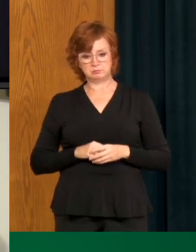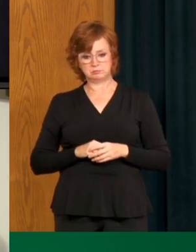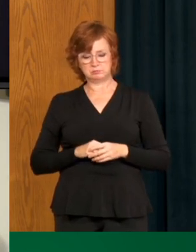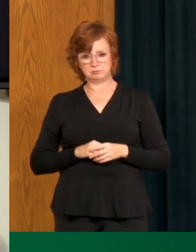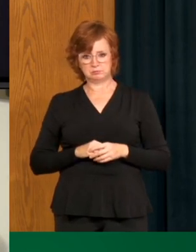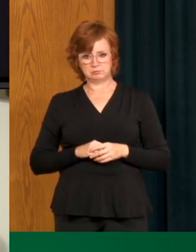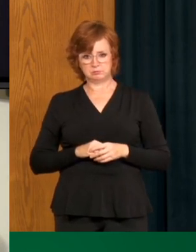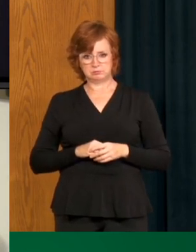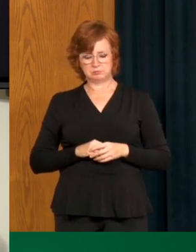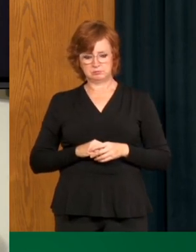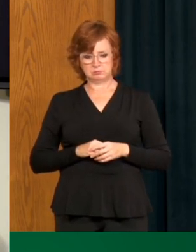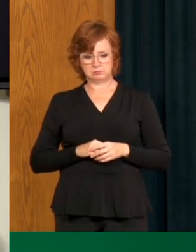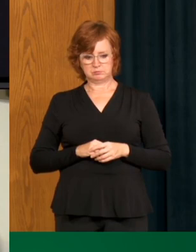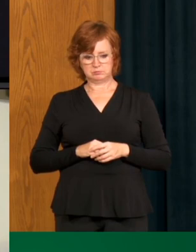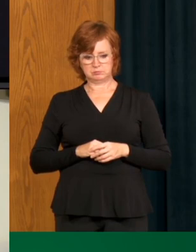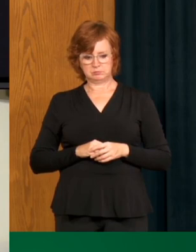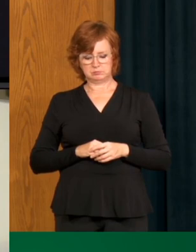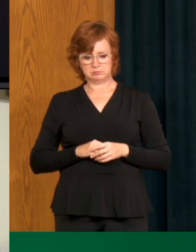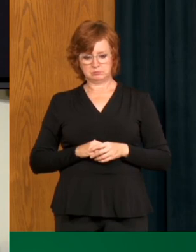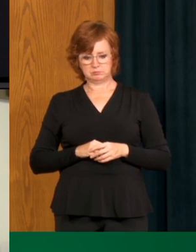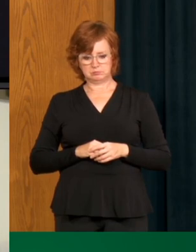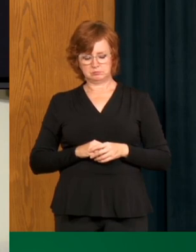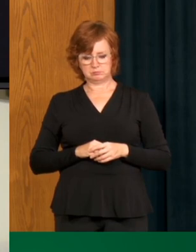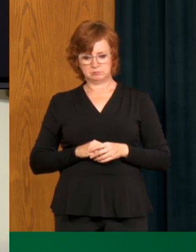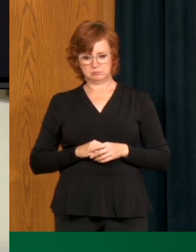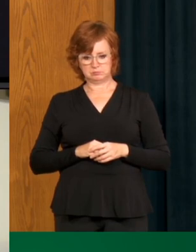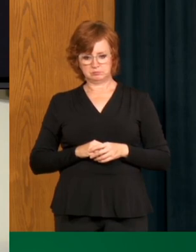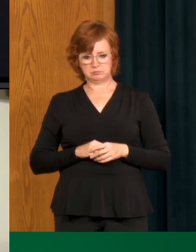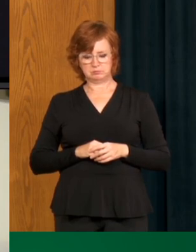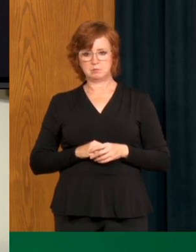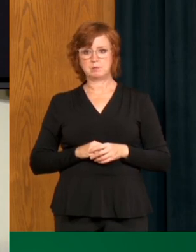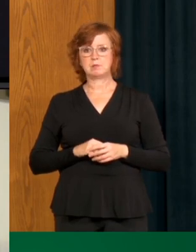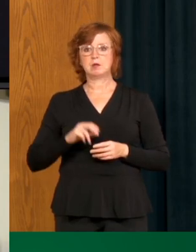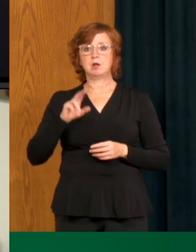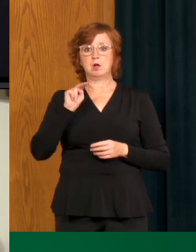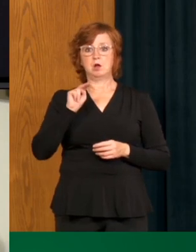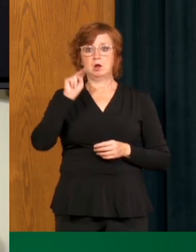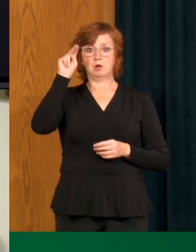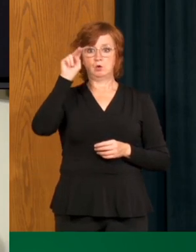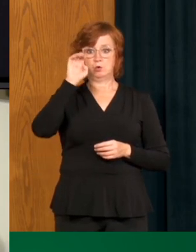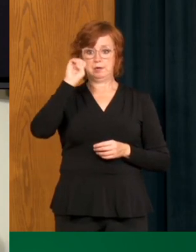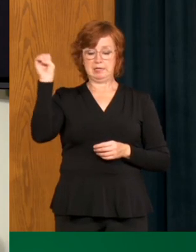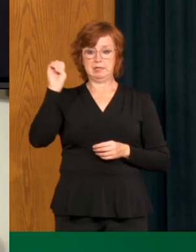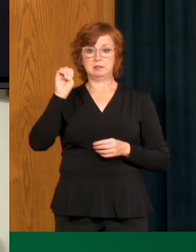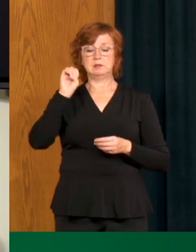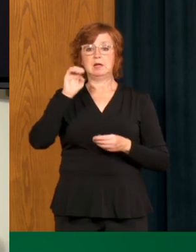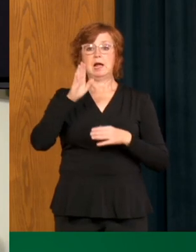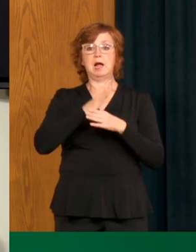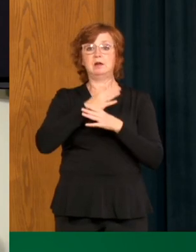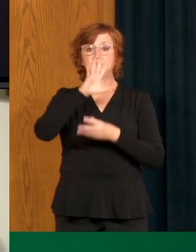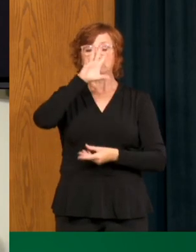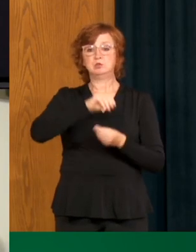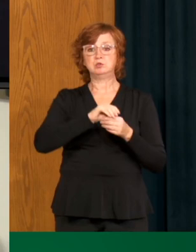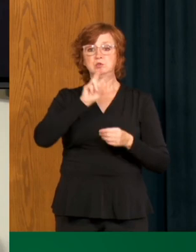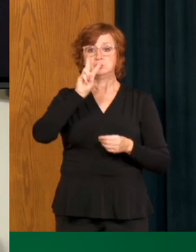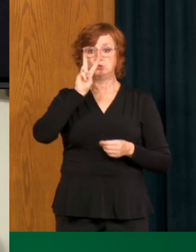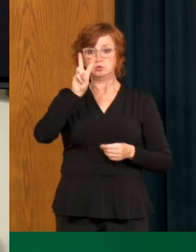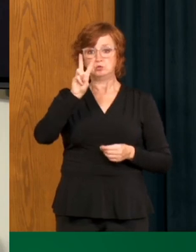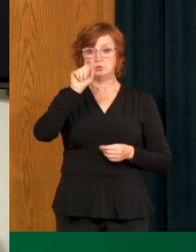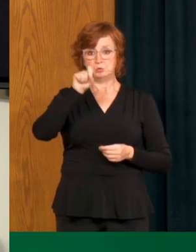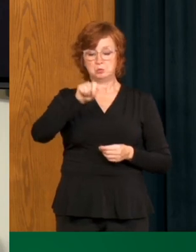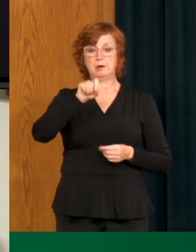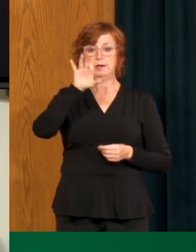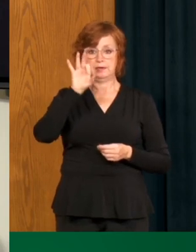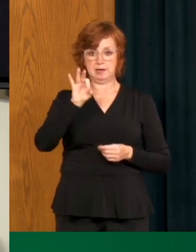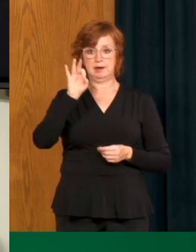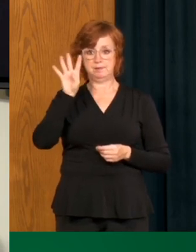high in the northeast as well. And that's pulling the Saskatchewan reproductive up number up to 2.94. But we can also gain comfort